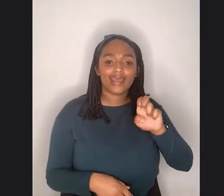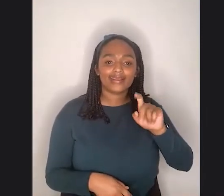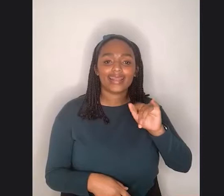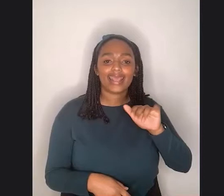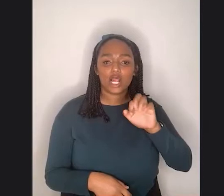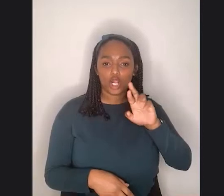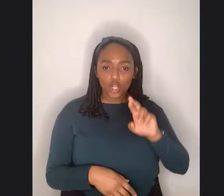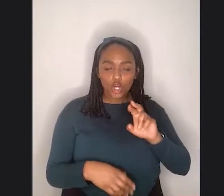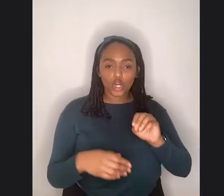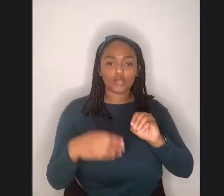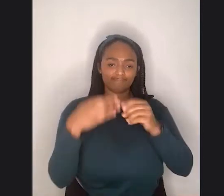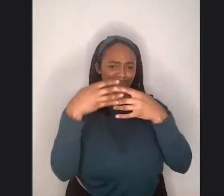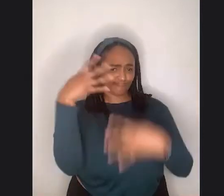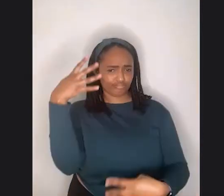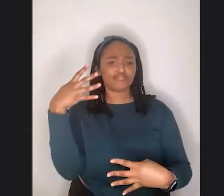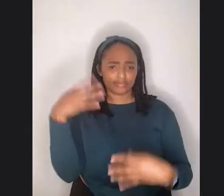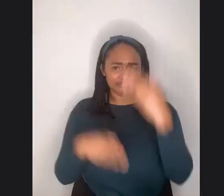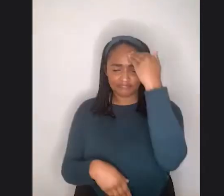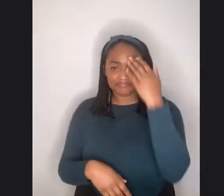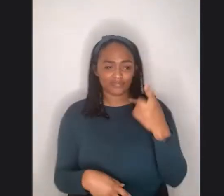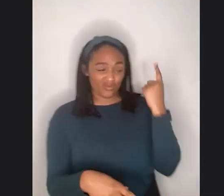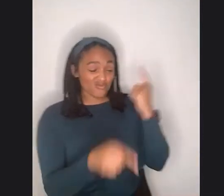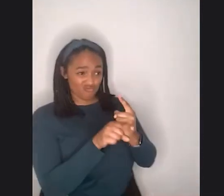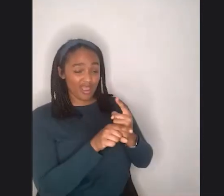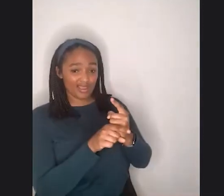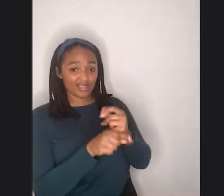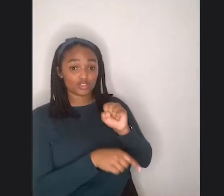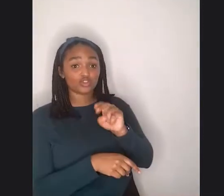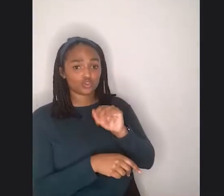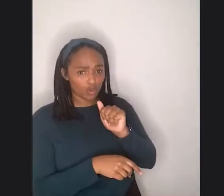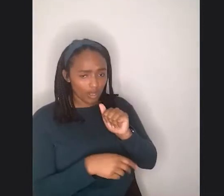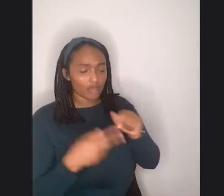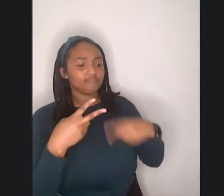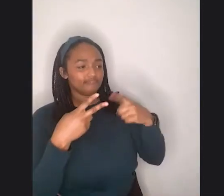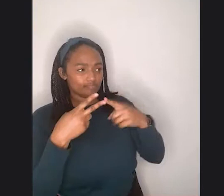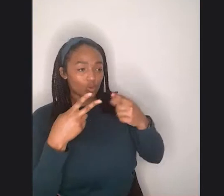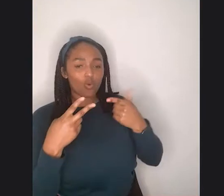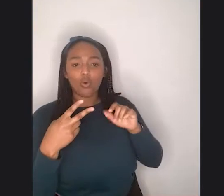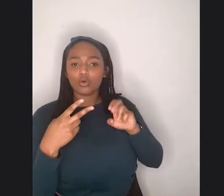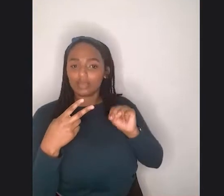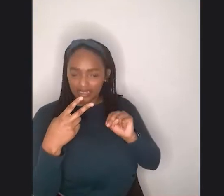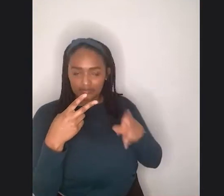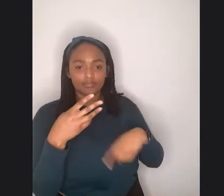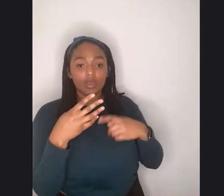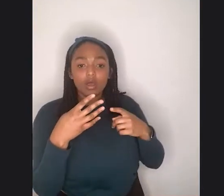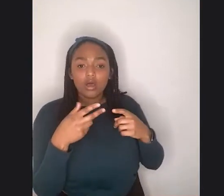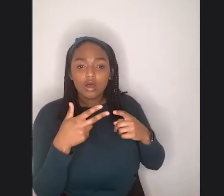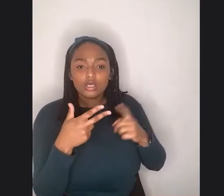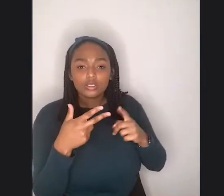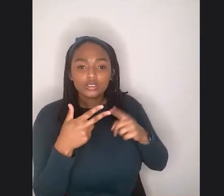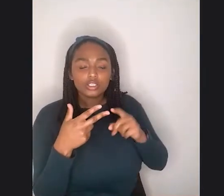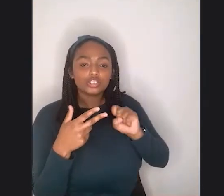Yeah. definitely for me, Sonia Renee Taylor, Essie Golden, Saucy West, um, Simone